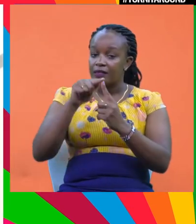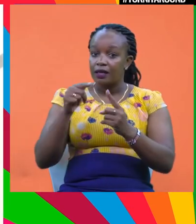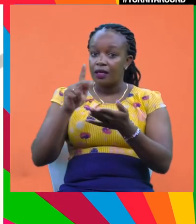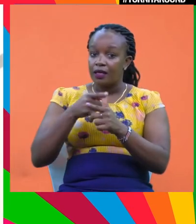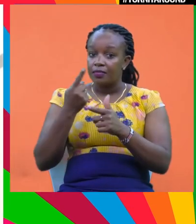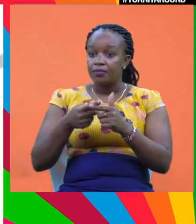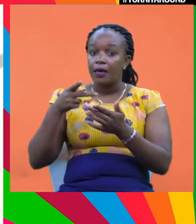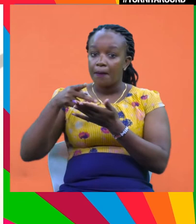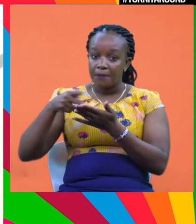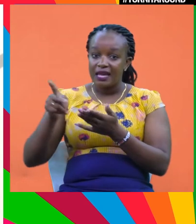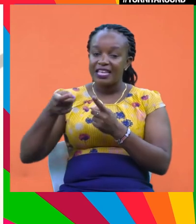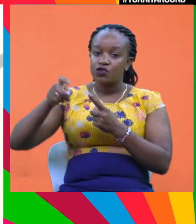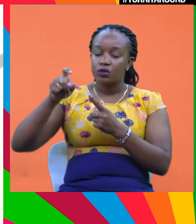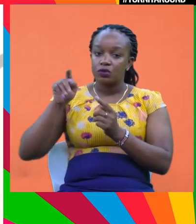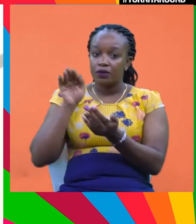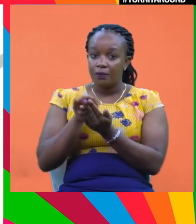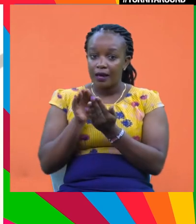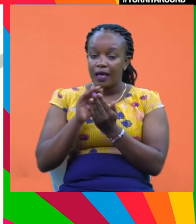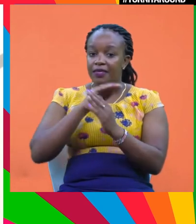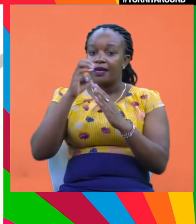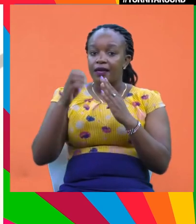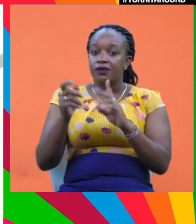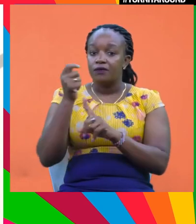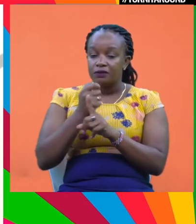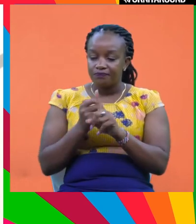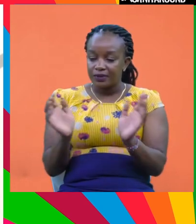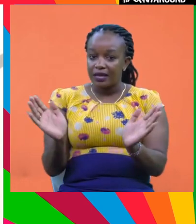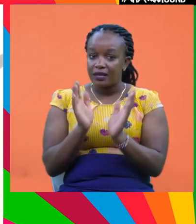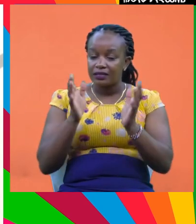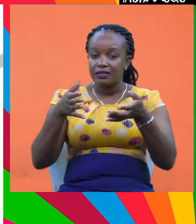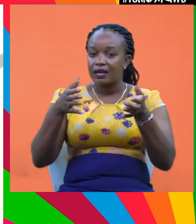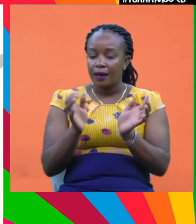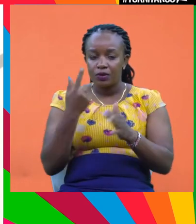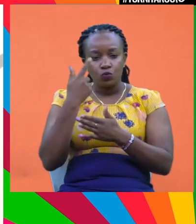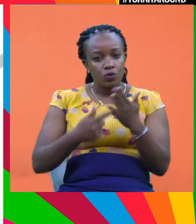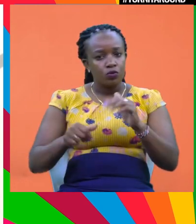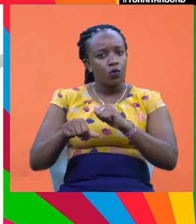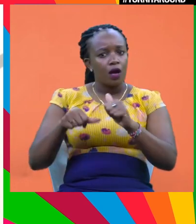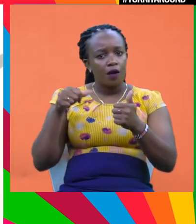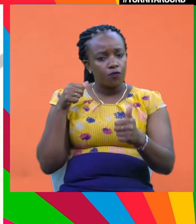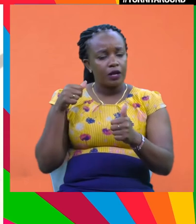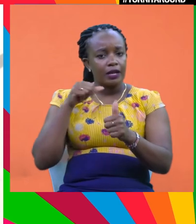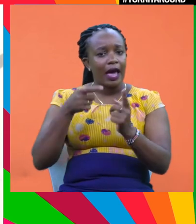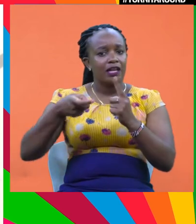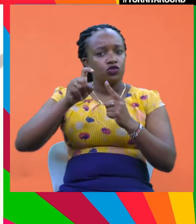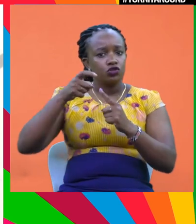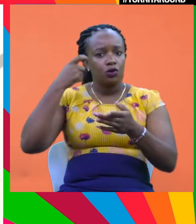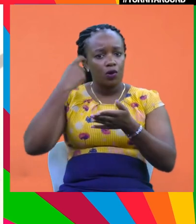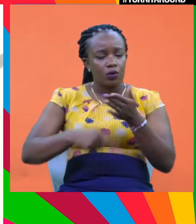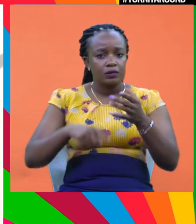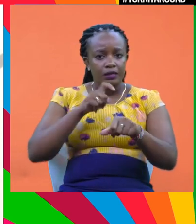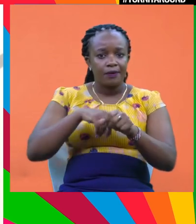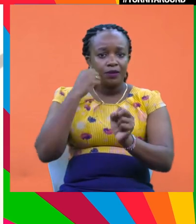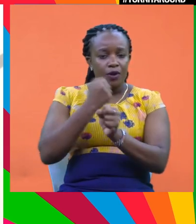interest to the bondholder at the end of the term. So it really encourages the company to avoid that additional cost by actually